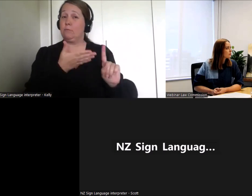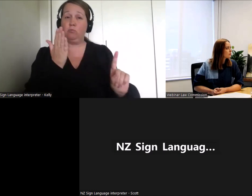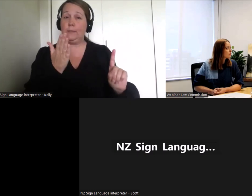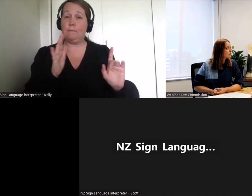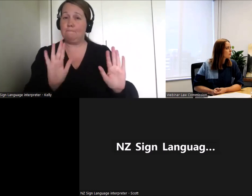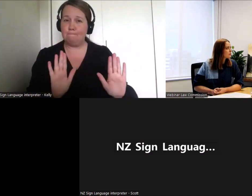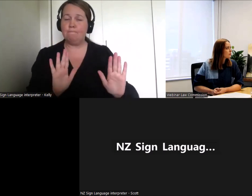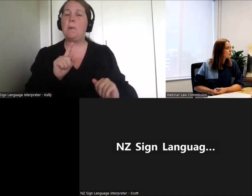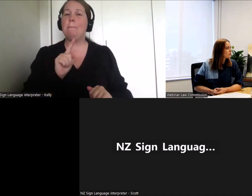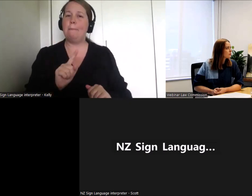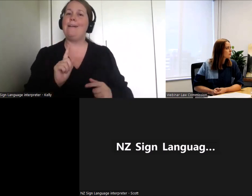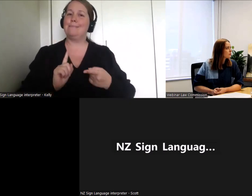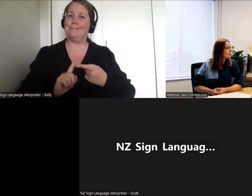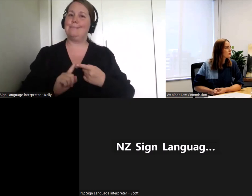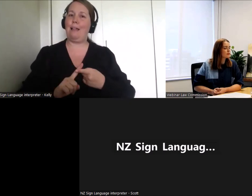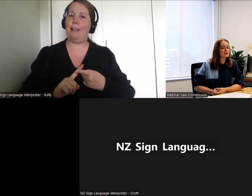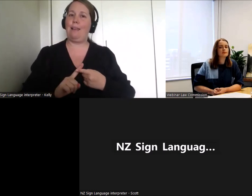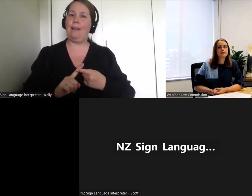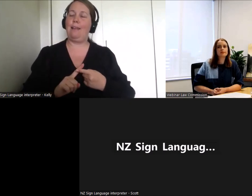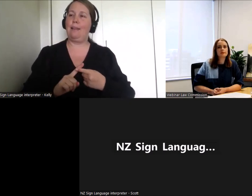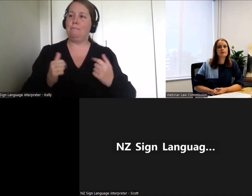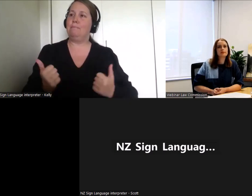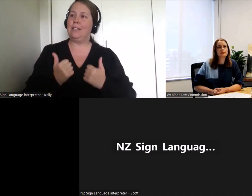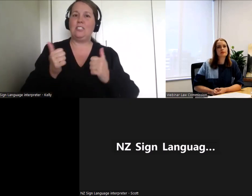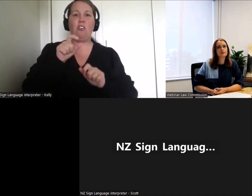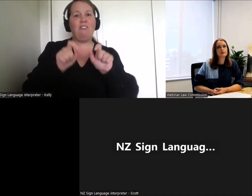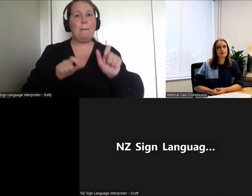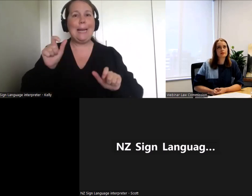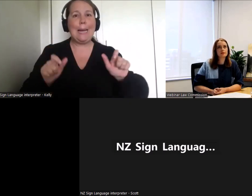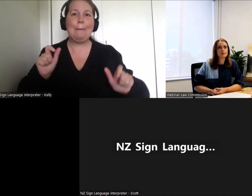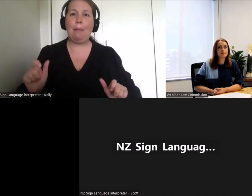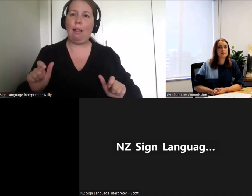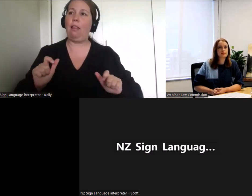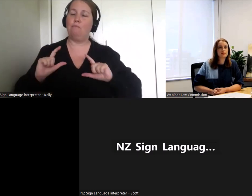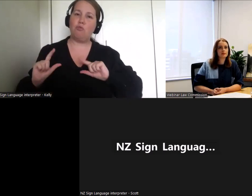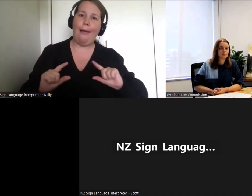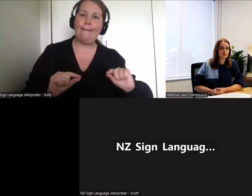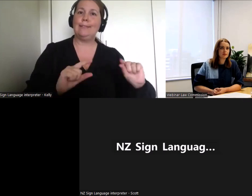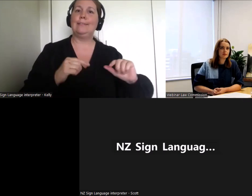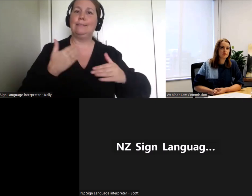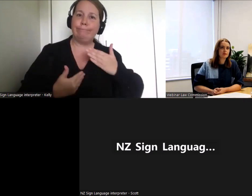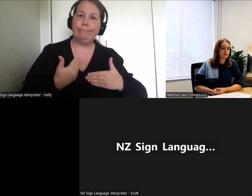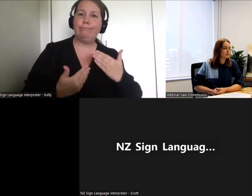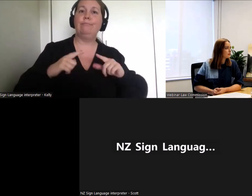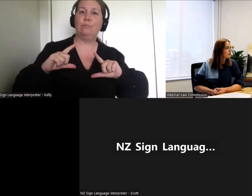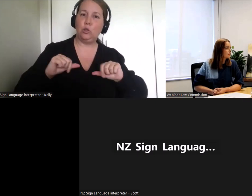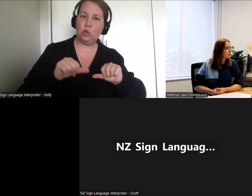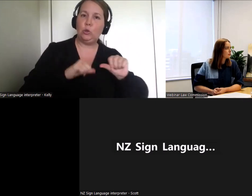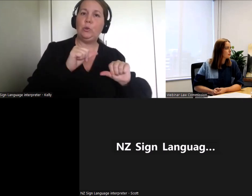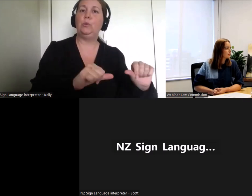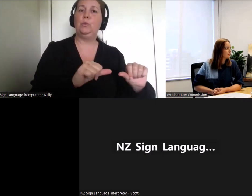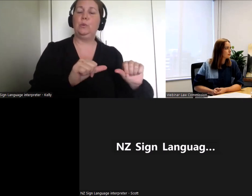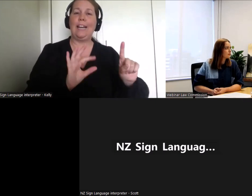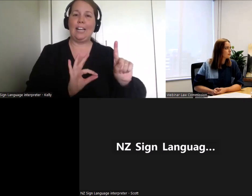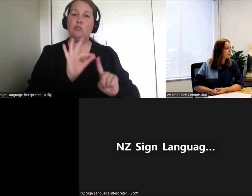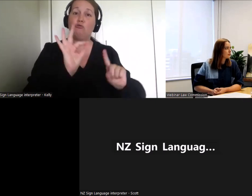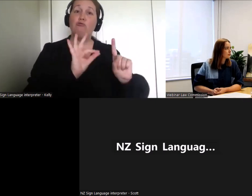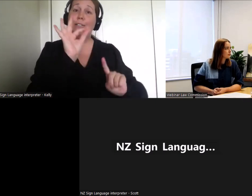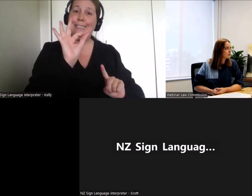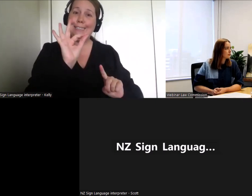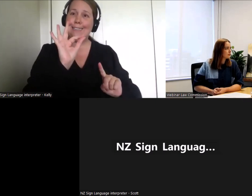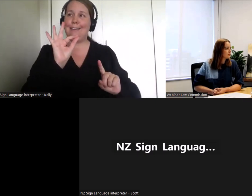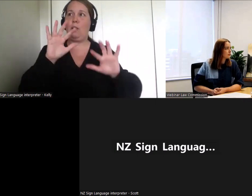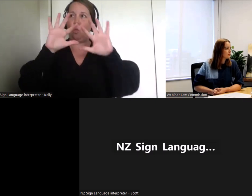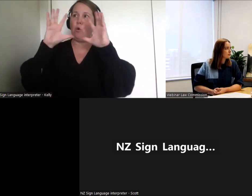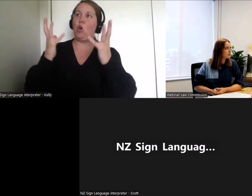practised by a lot of people and it's part of an increasing focus around the